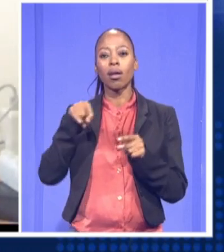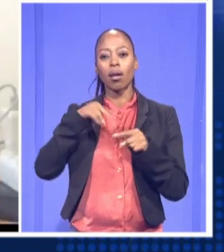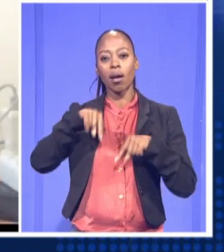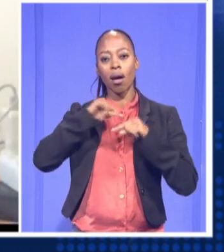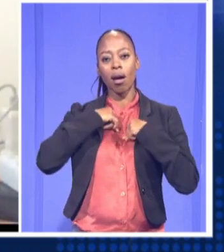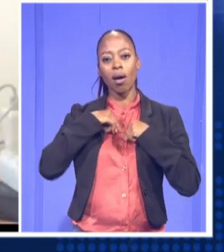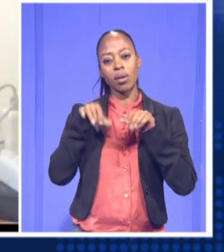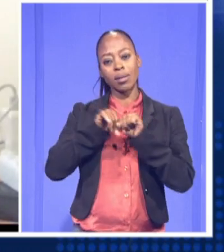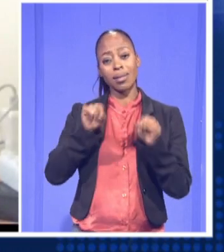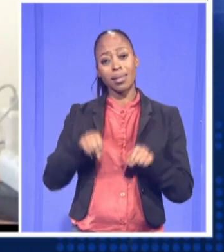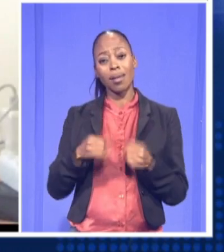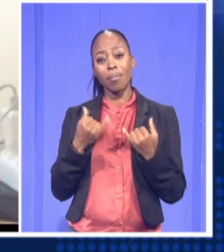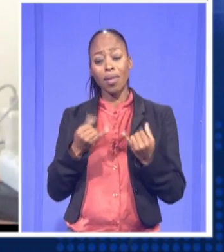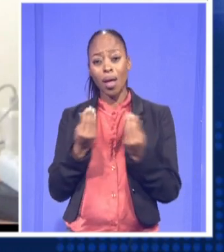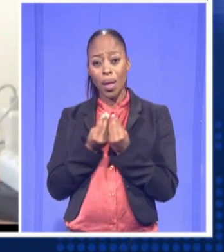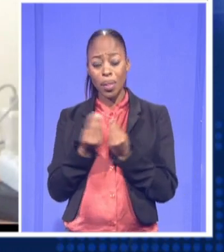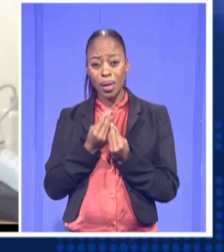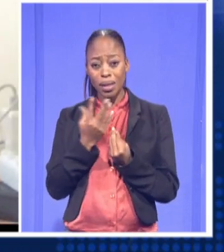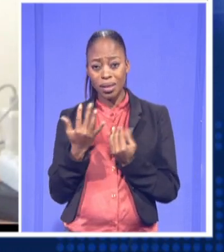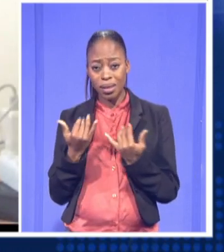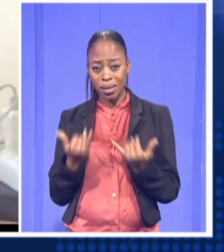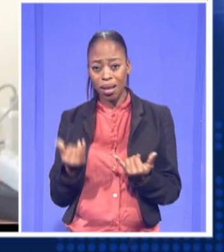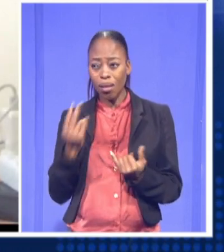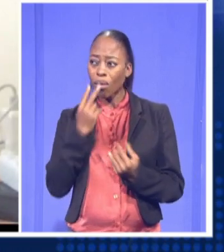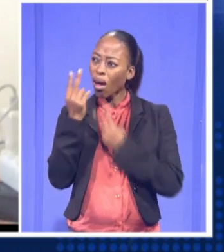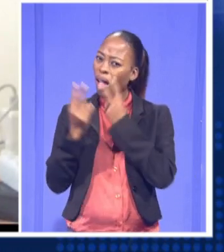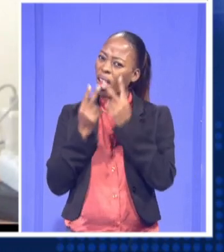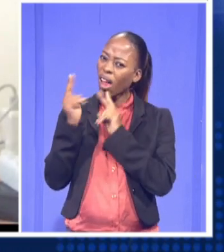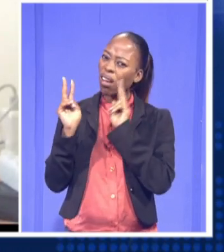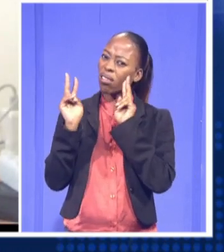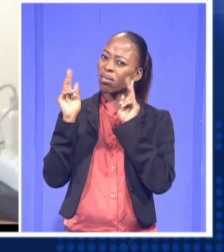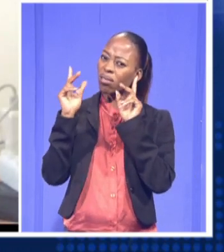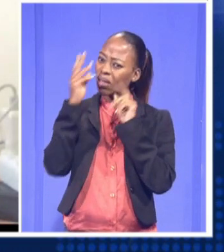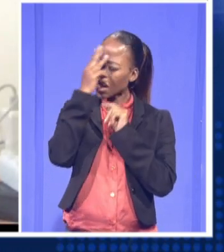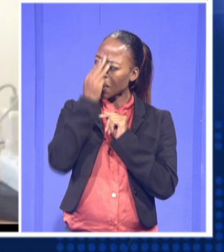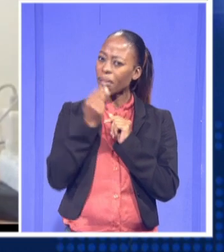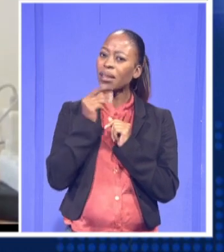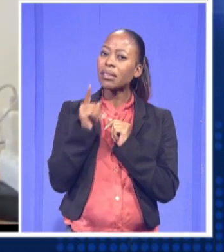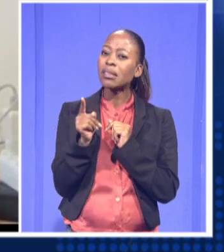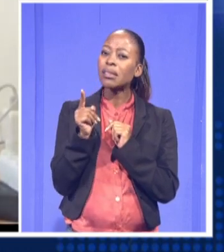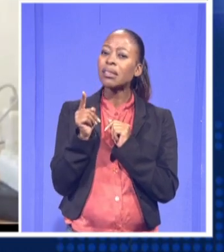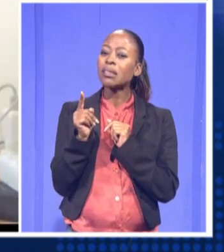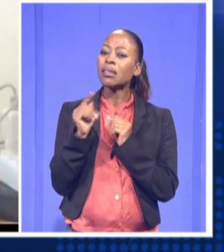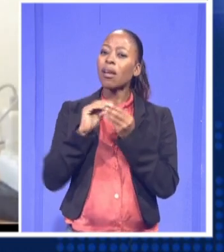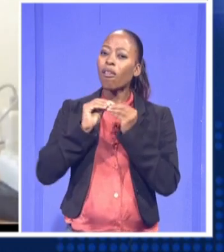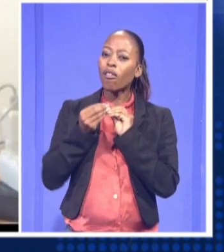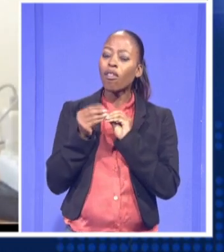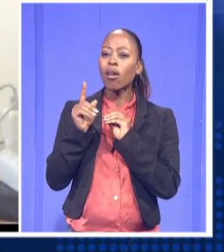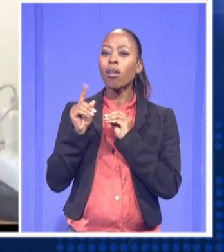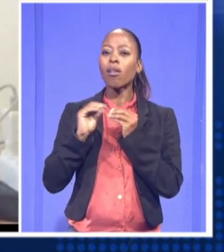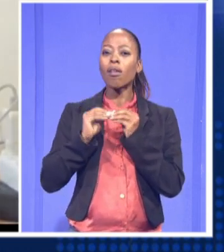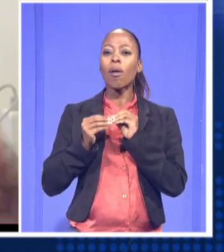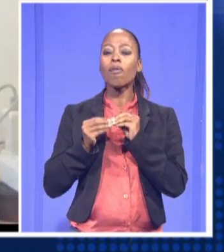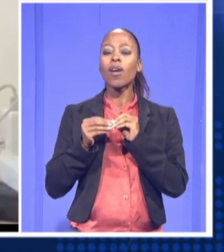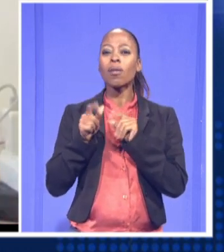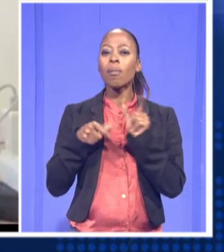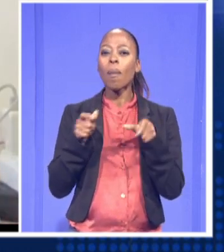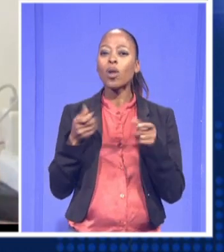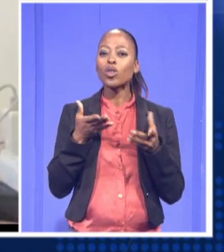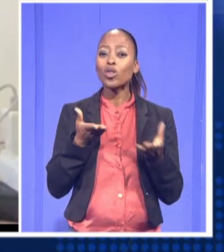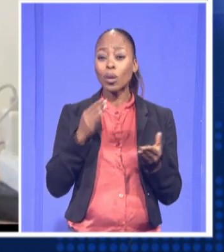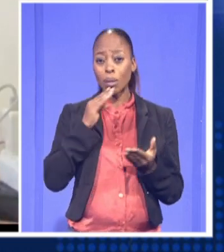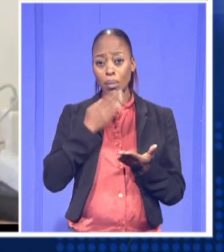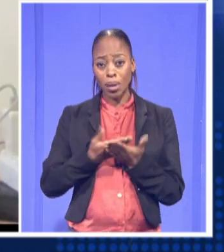With these stars that we're looking at in this image of the pillar of creation or the pillars of creation, what are the